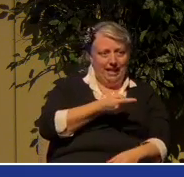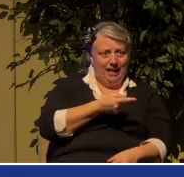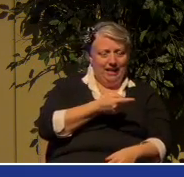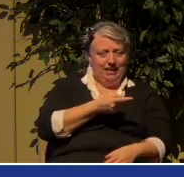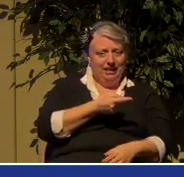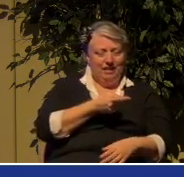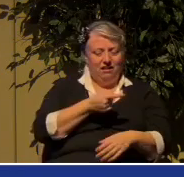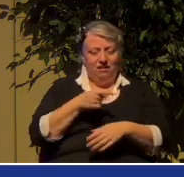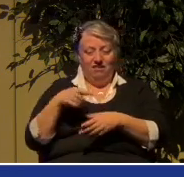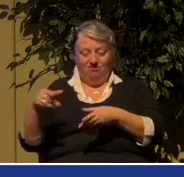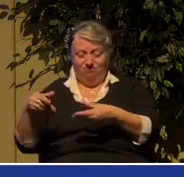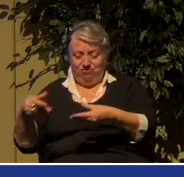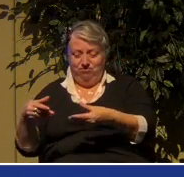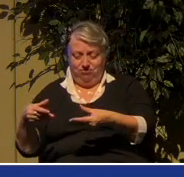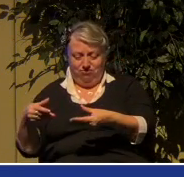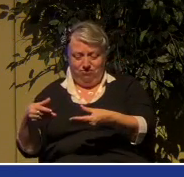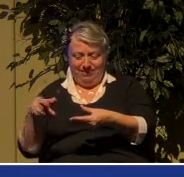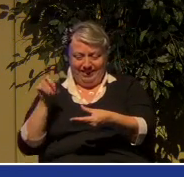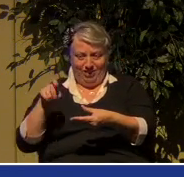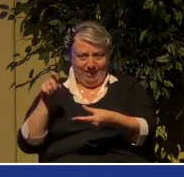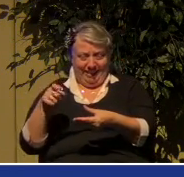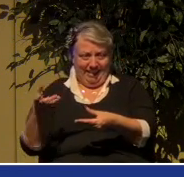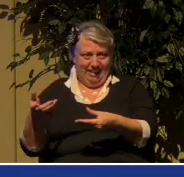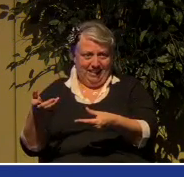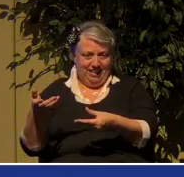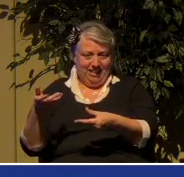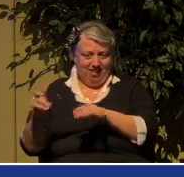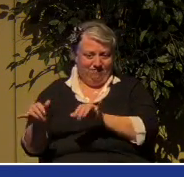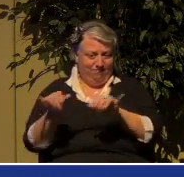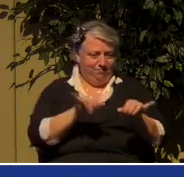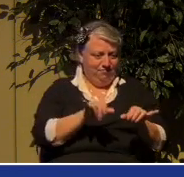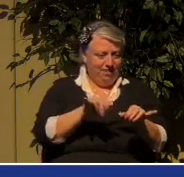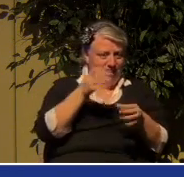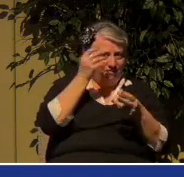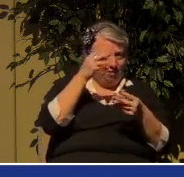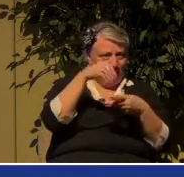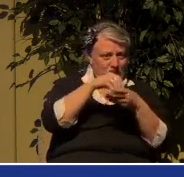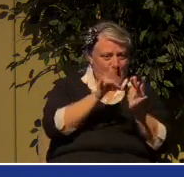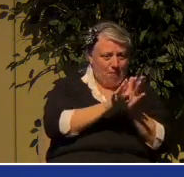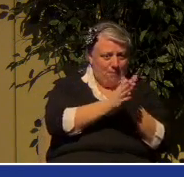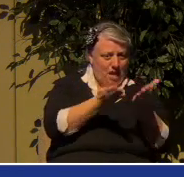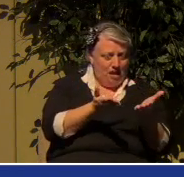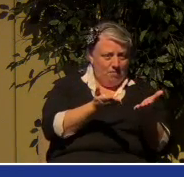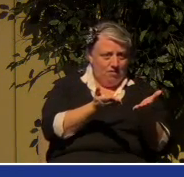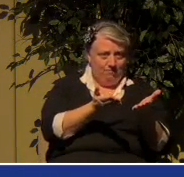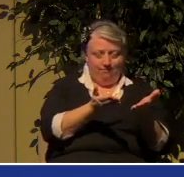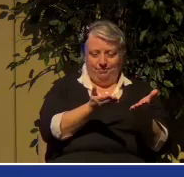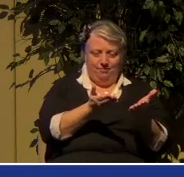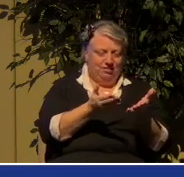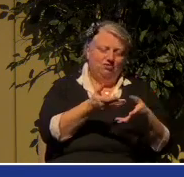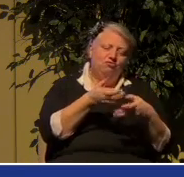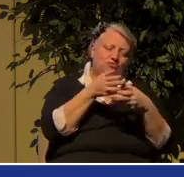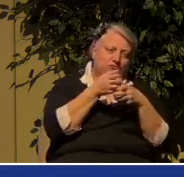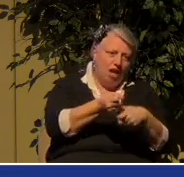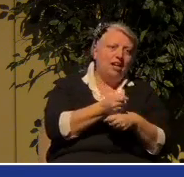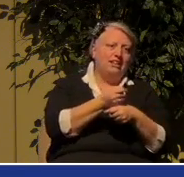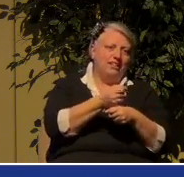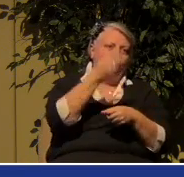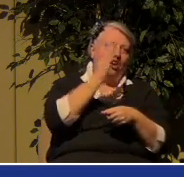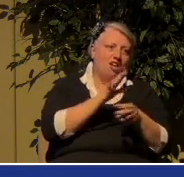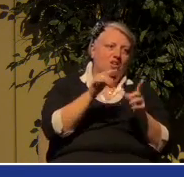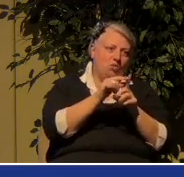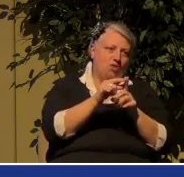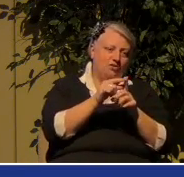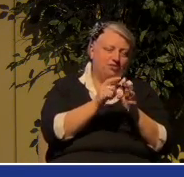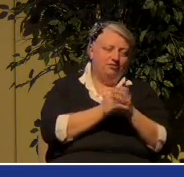sound that way. Trust God's word. It's been many years